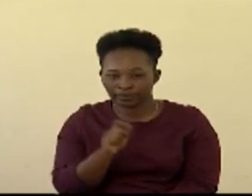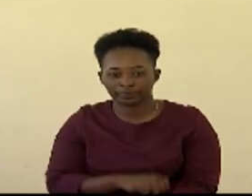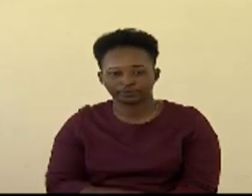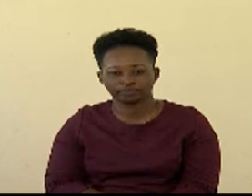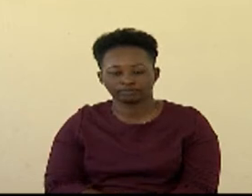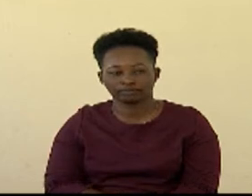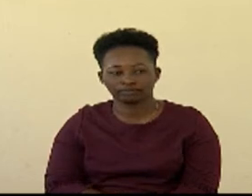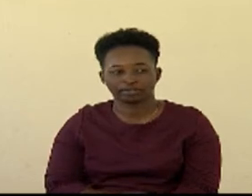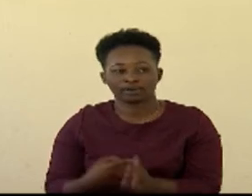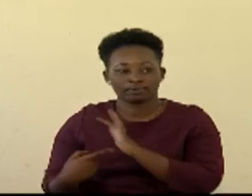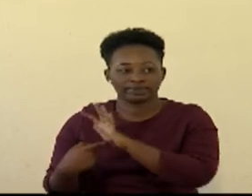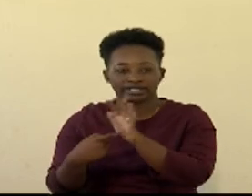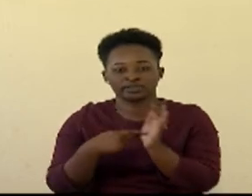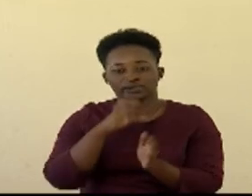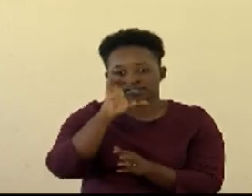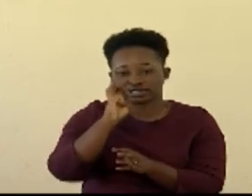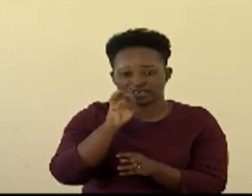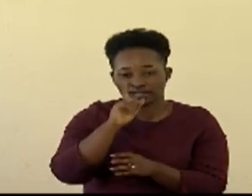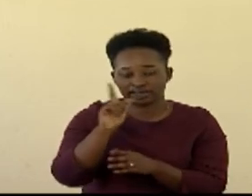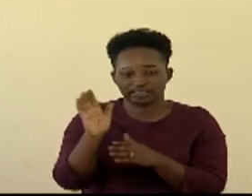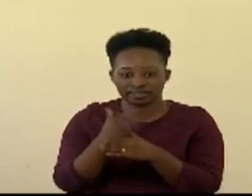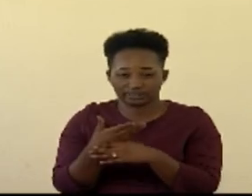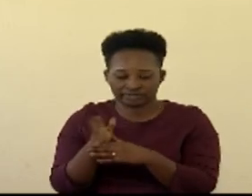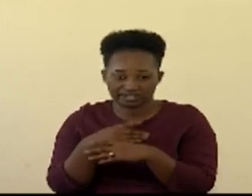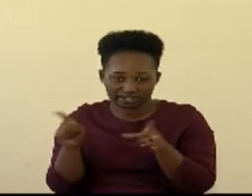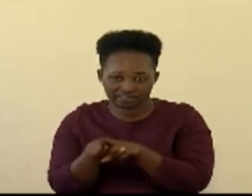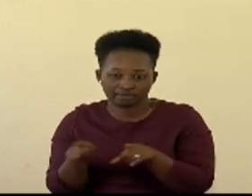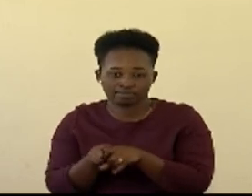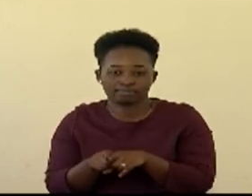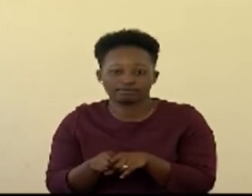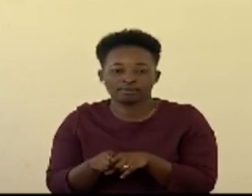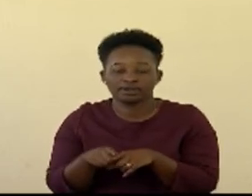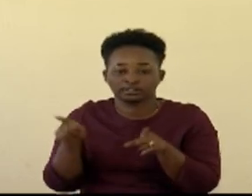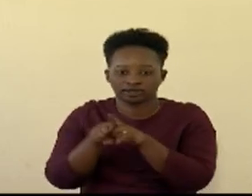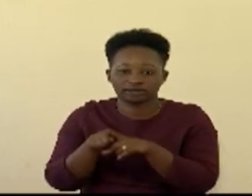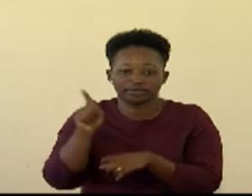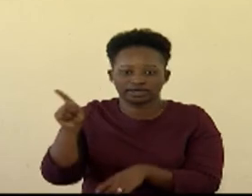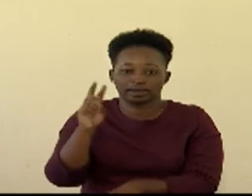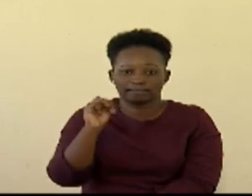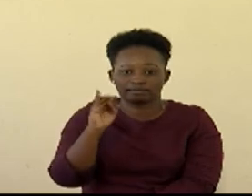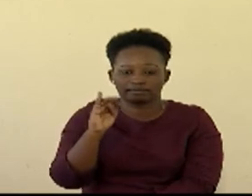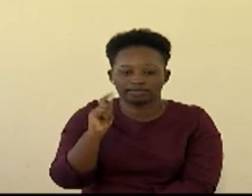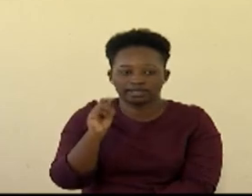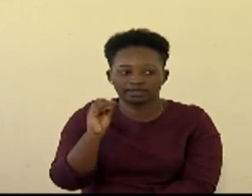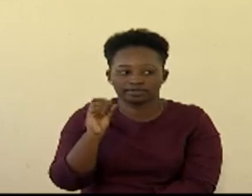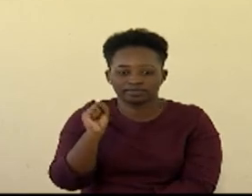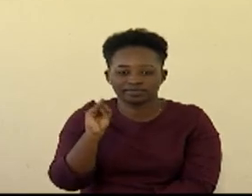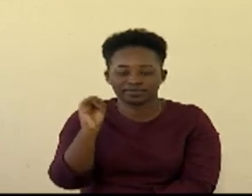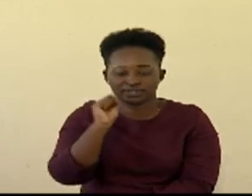the cell is dividing this one is also in mitosis so we keep moving as we count